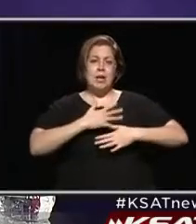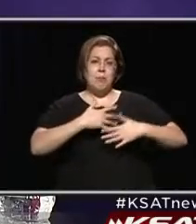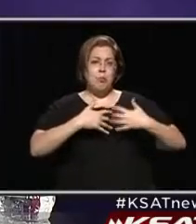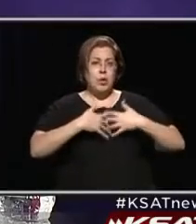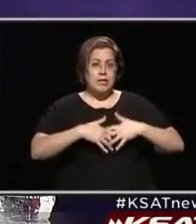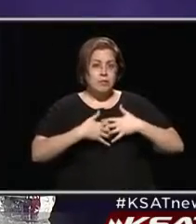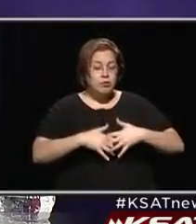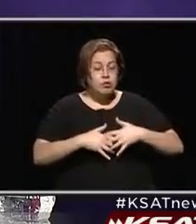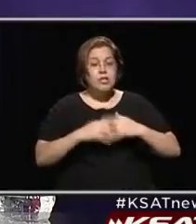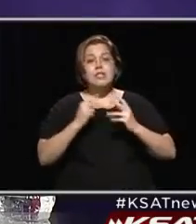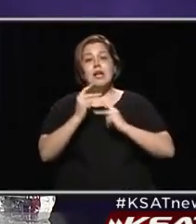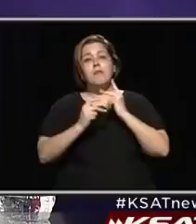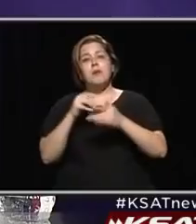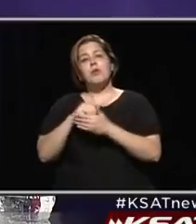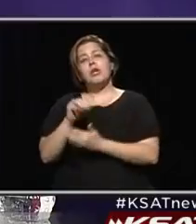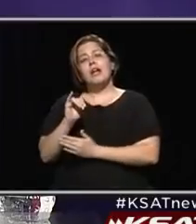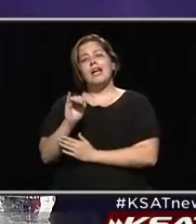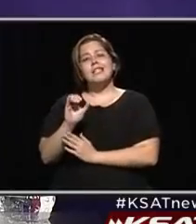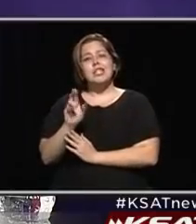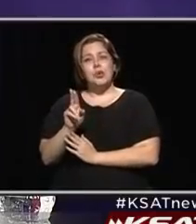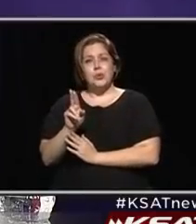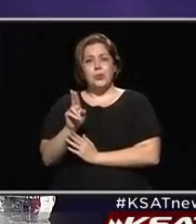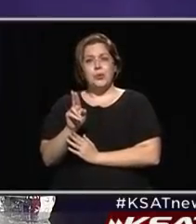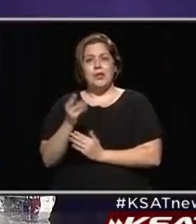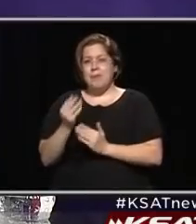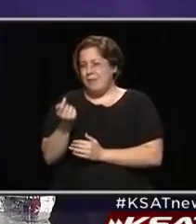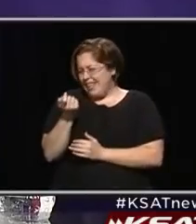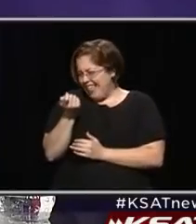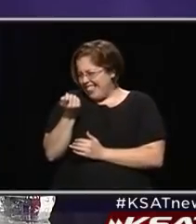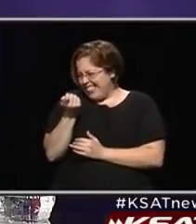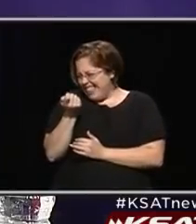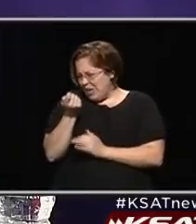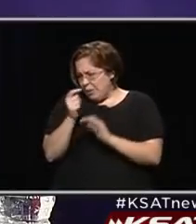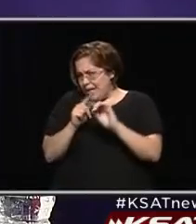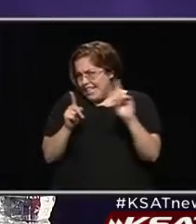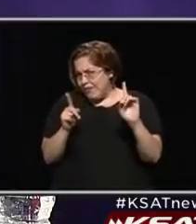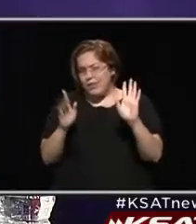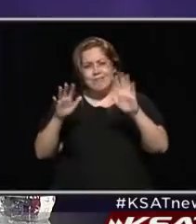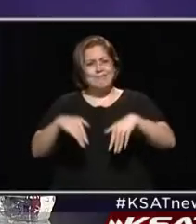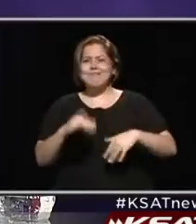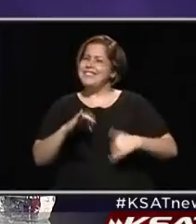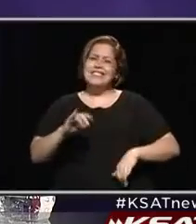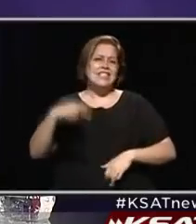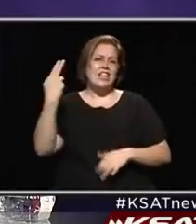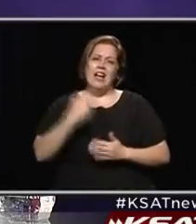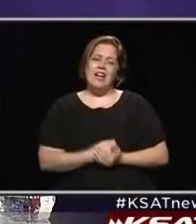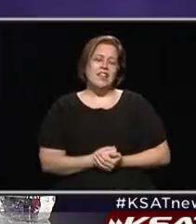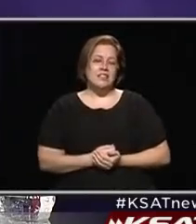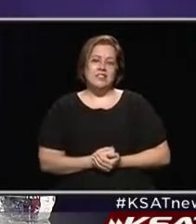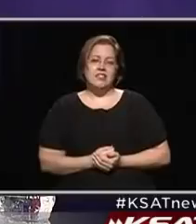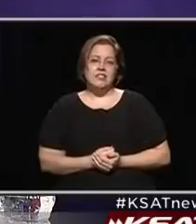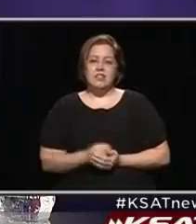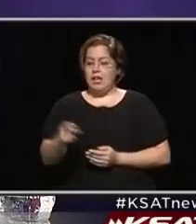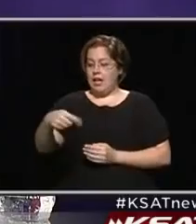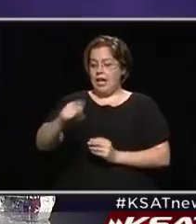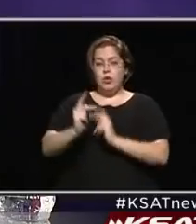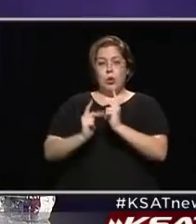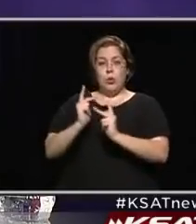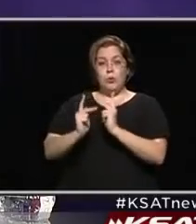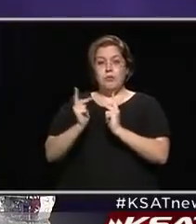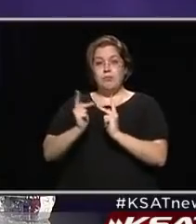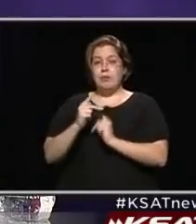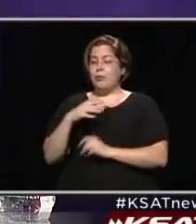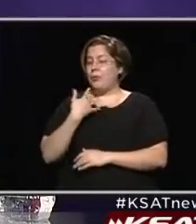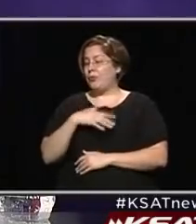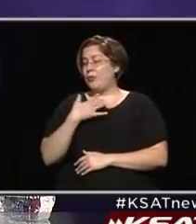and people that are in ICU. Maybe a tiny bit of difference, but that's still very high. And those patients are very